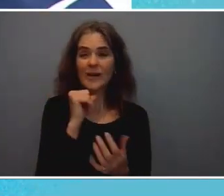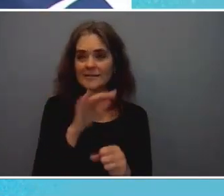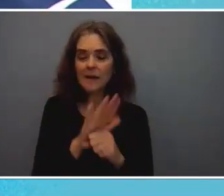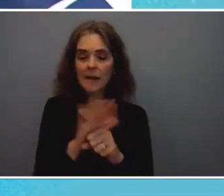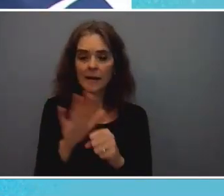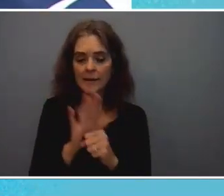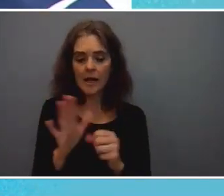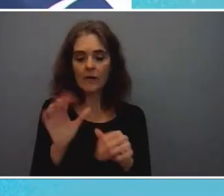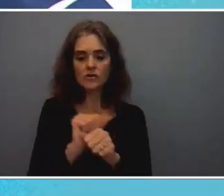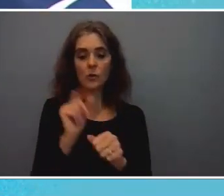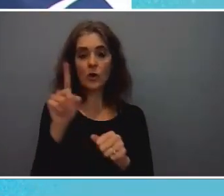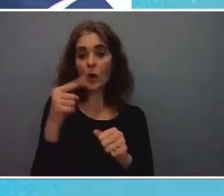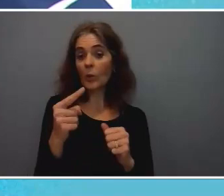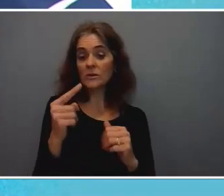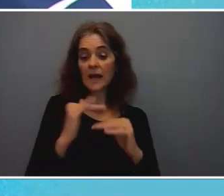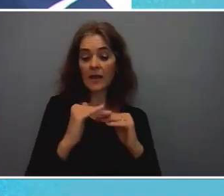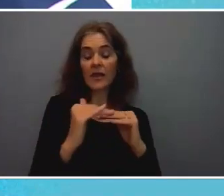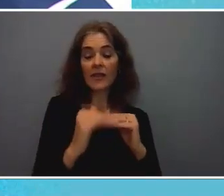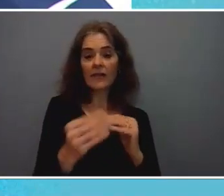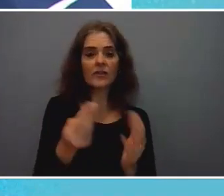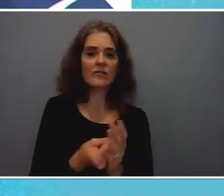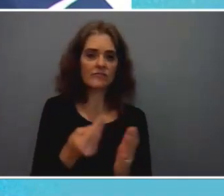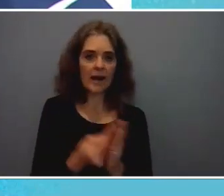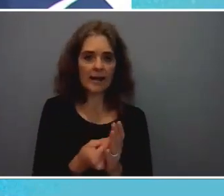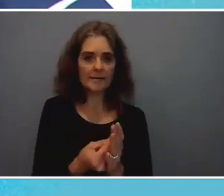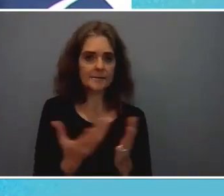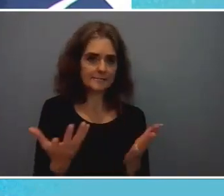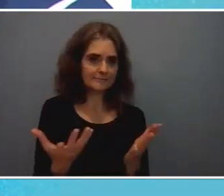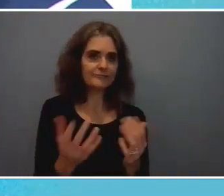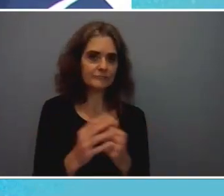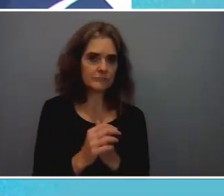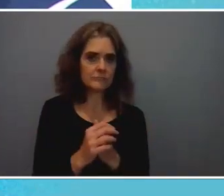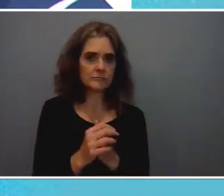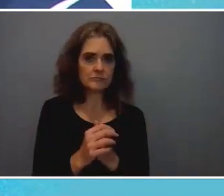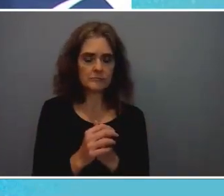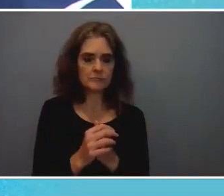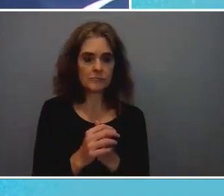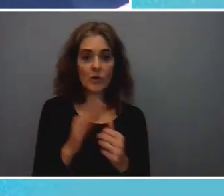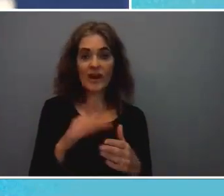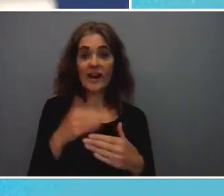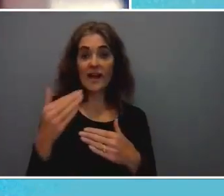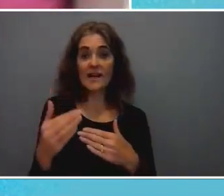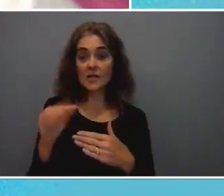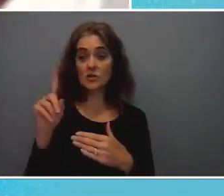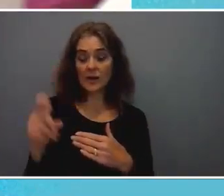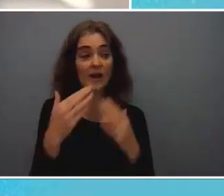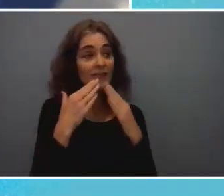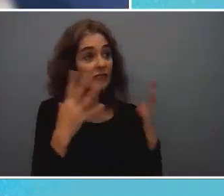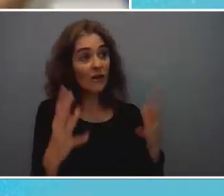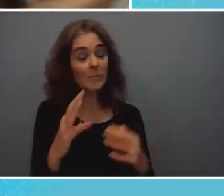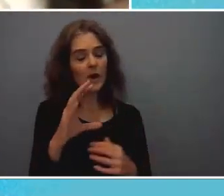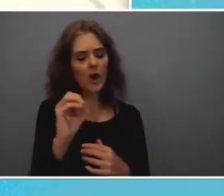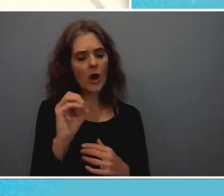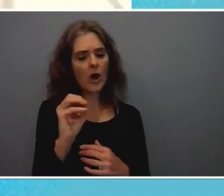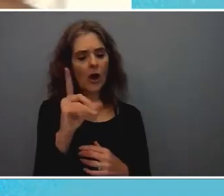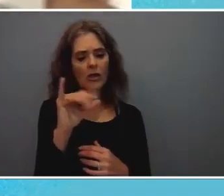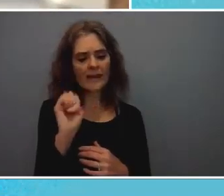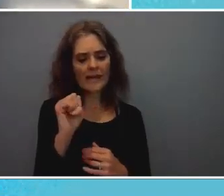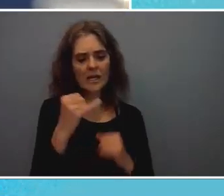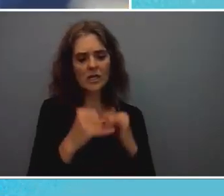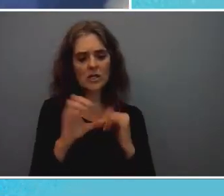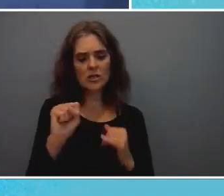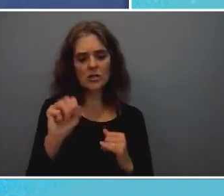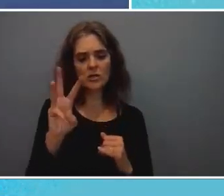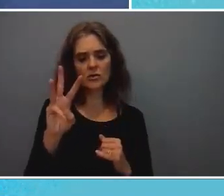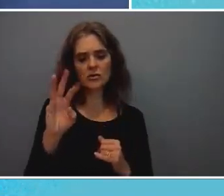level of the financing yeah i'll take a question thank you very much i'm chloe schwenke from the center for values